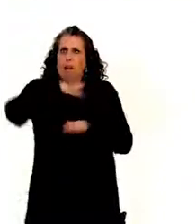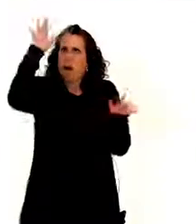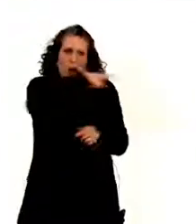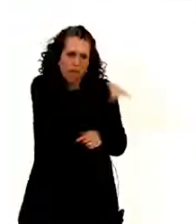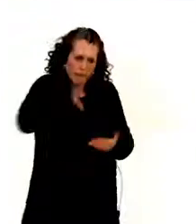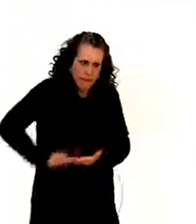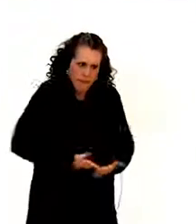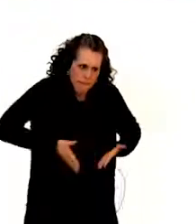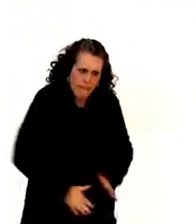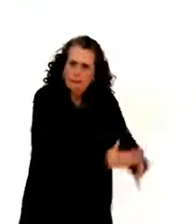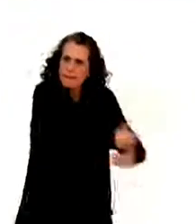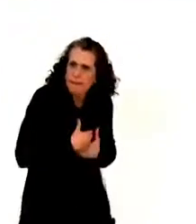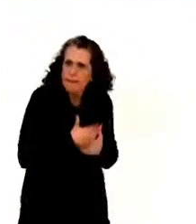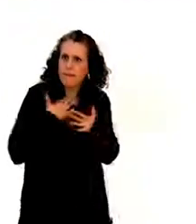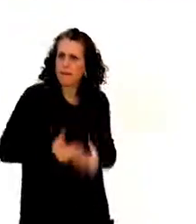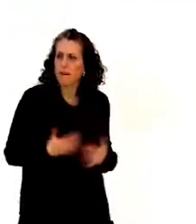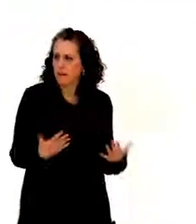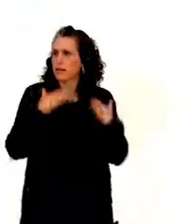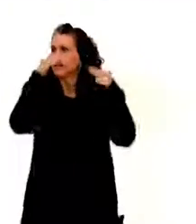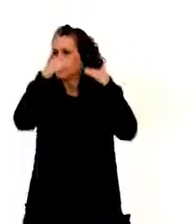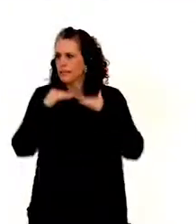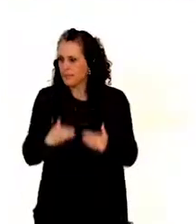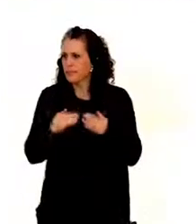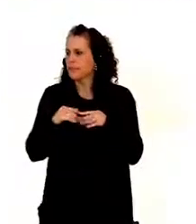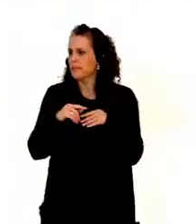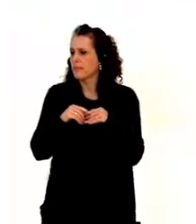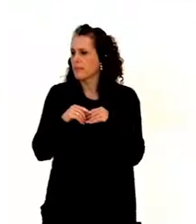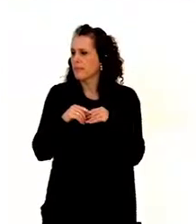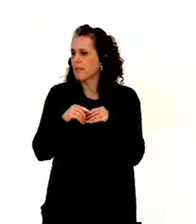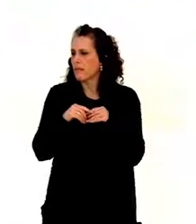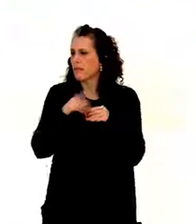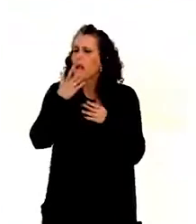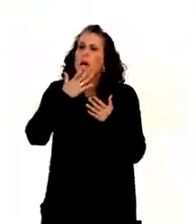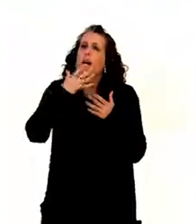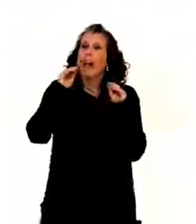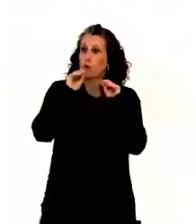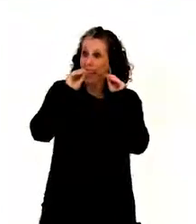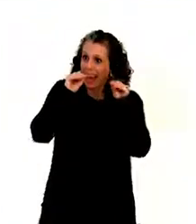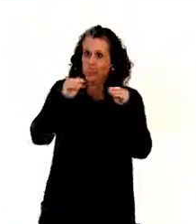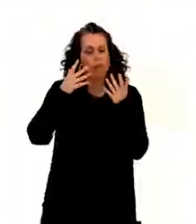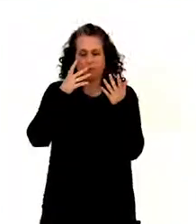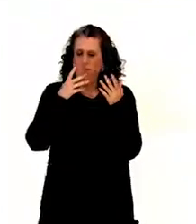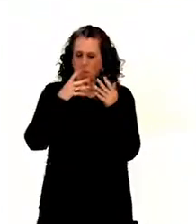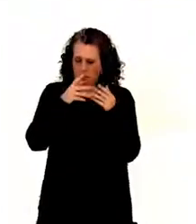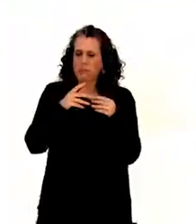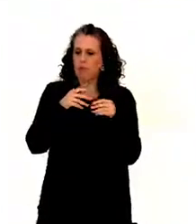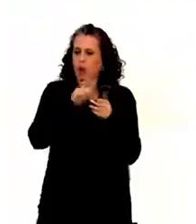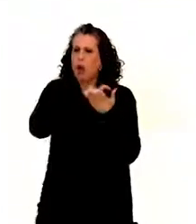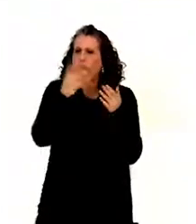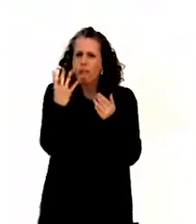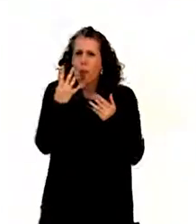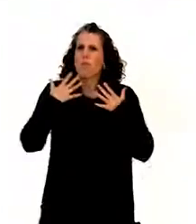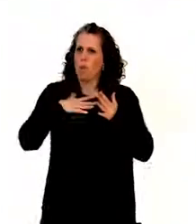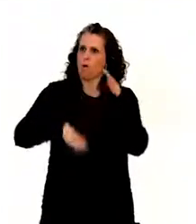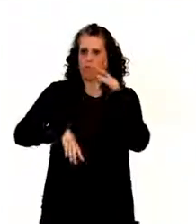committing, it's a general comment. Number 4, expanded that to right to inclusive education. And that was one general